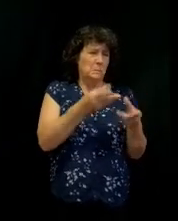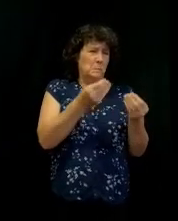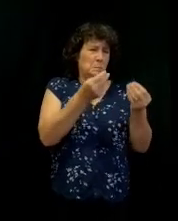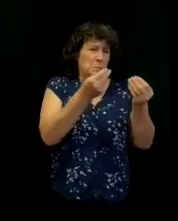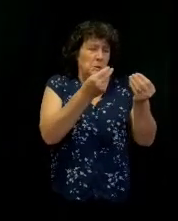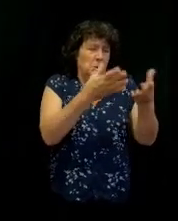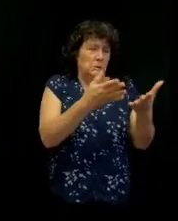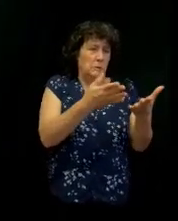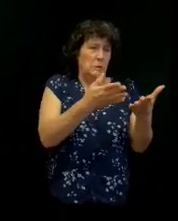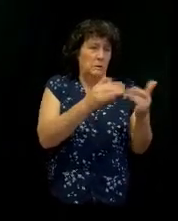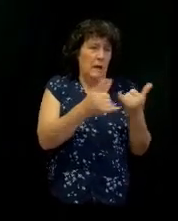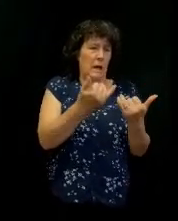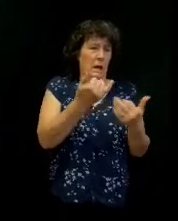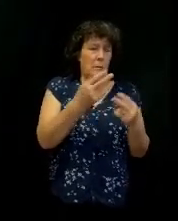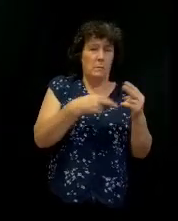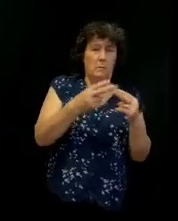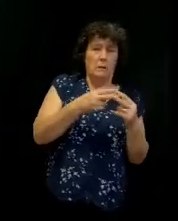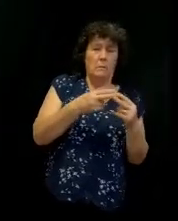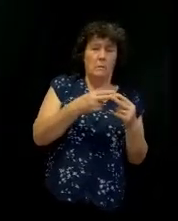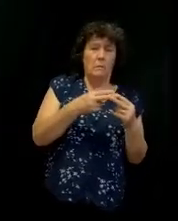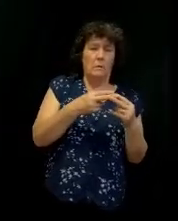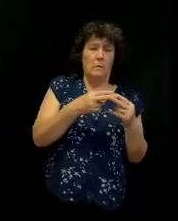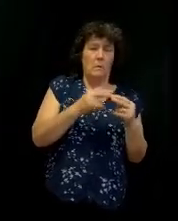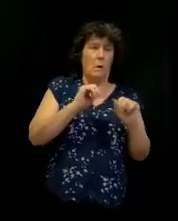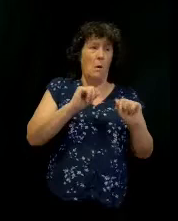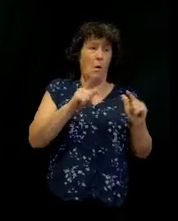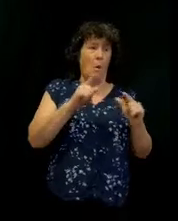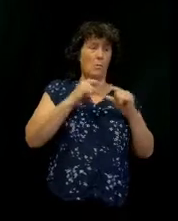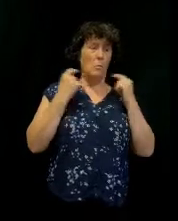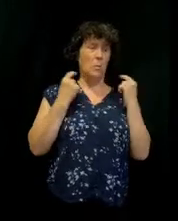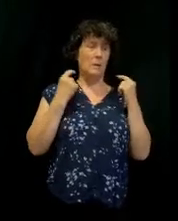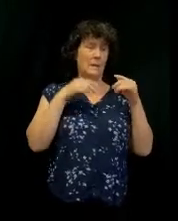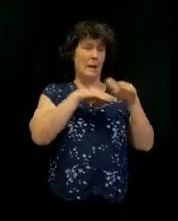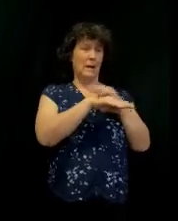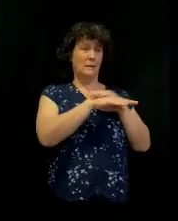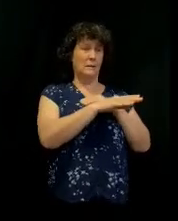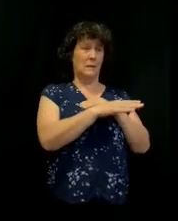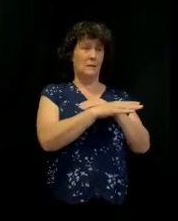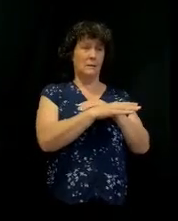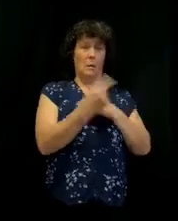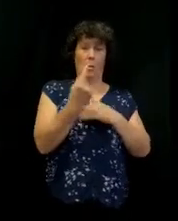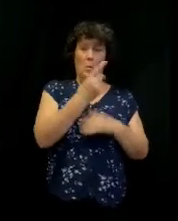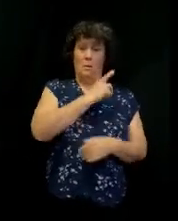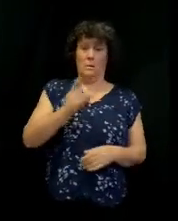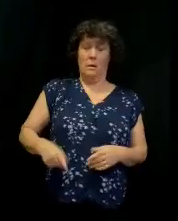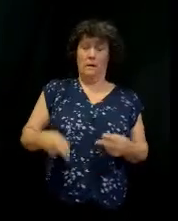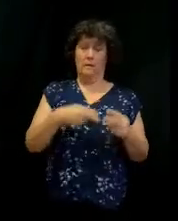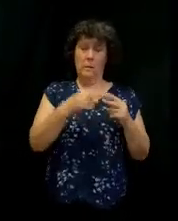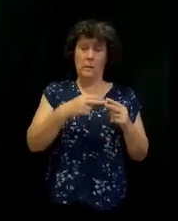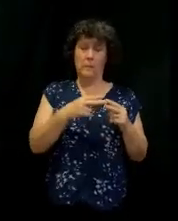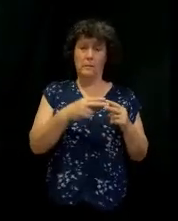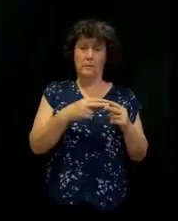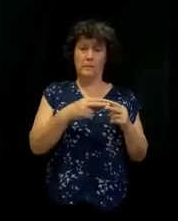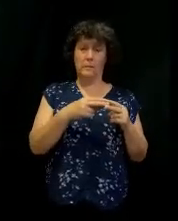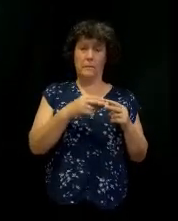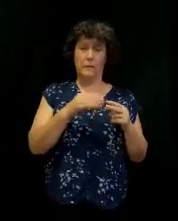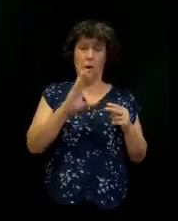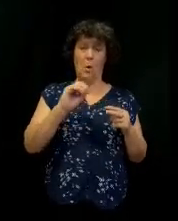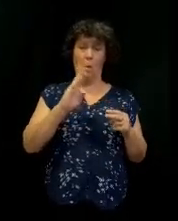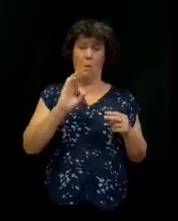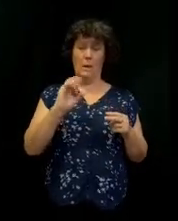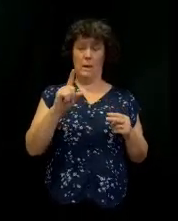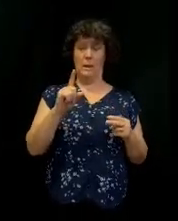priests. It was all the priests had access to it. Everybody could actually gather around and see it. There was a guy named Obed-Edom.